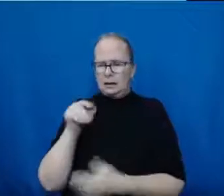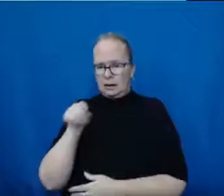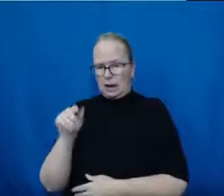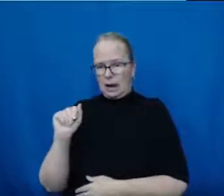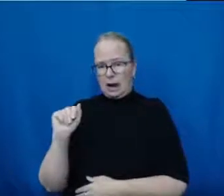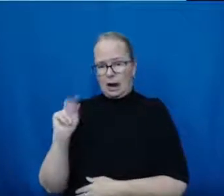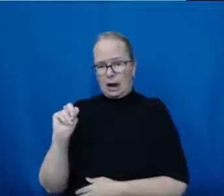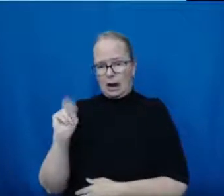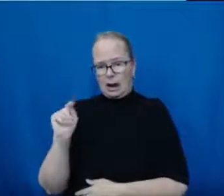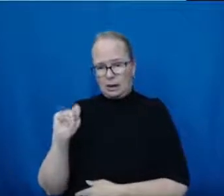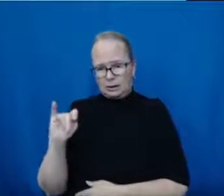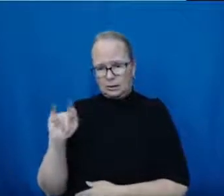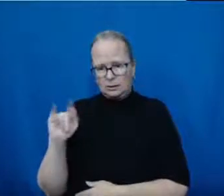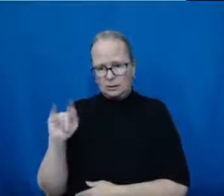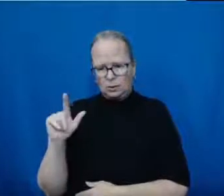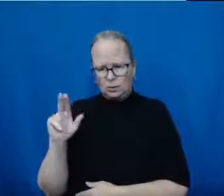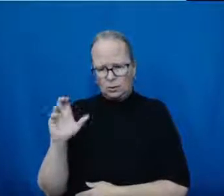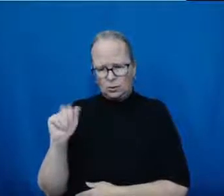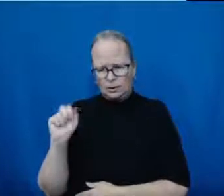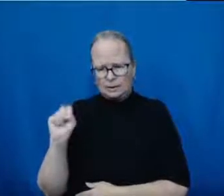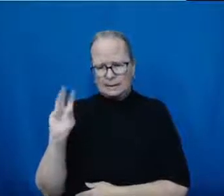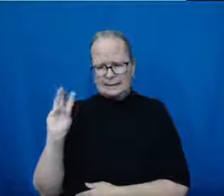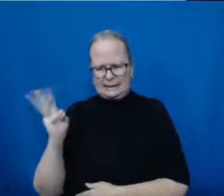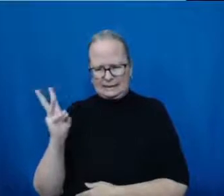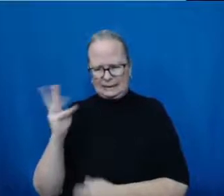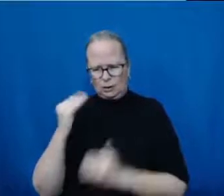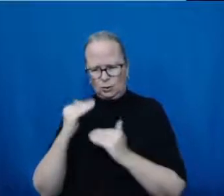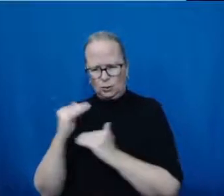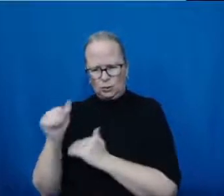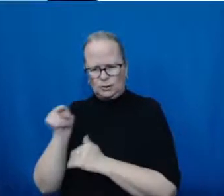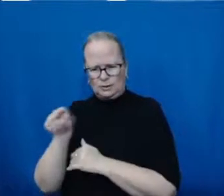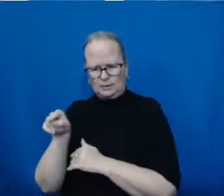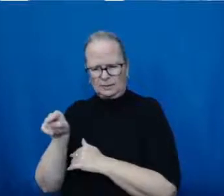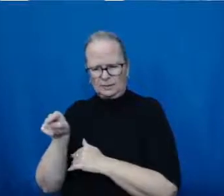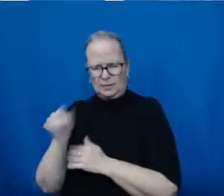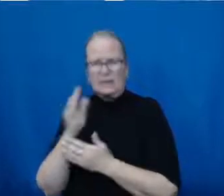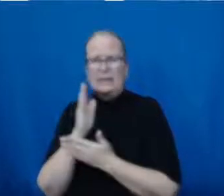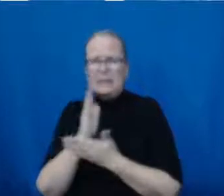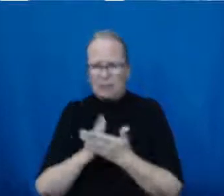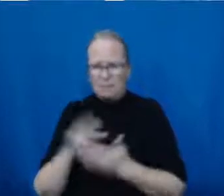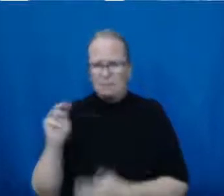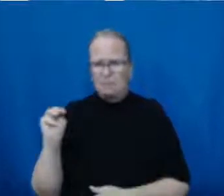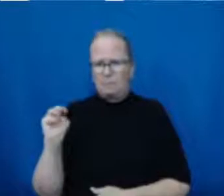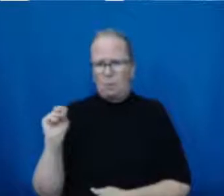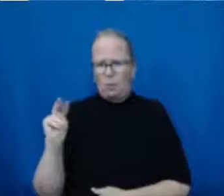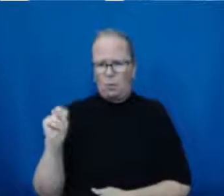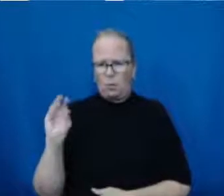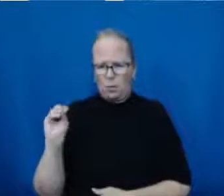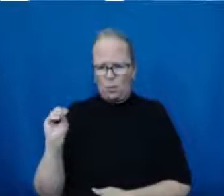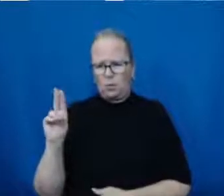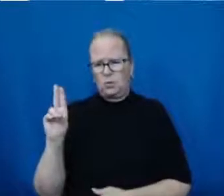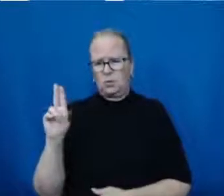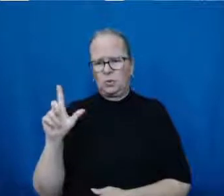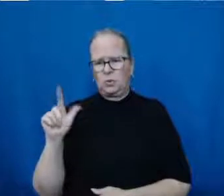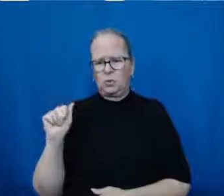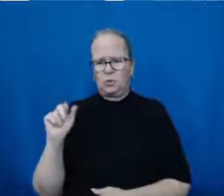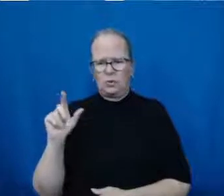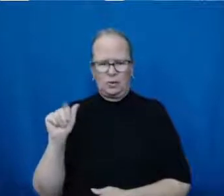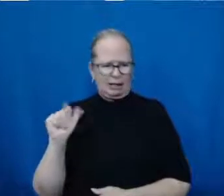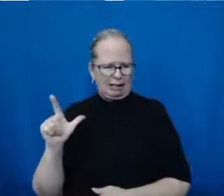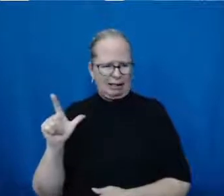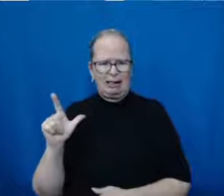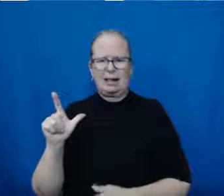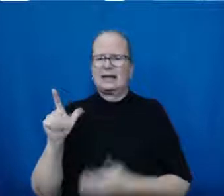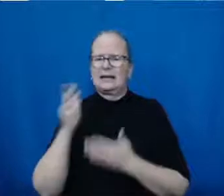monoclonal antibodies. But again, you can see those treatments are reserved then when somebody is very, very sick, and we don't want someone to get that to that